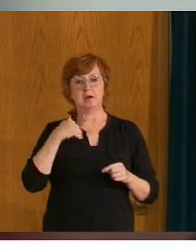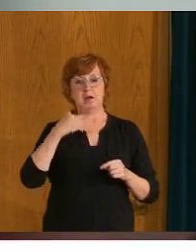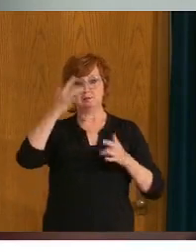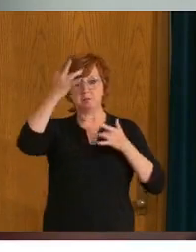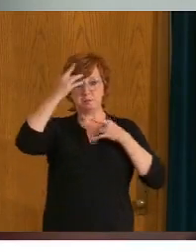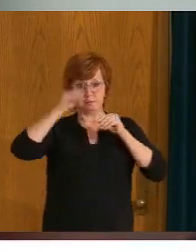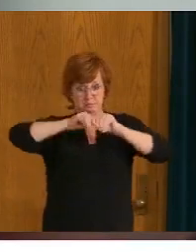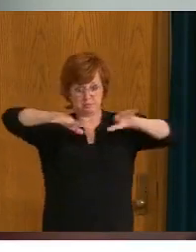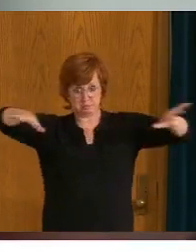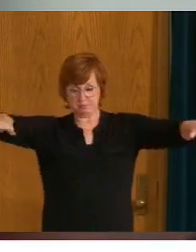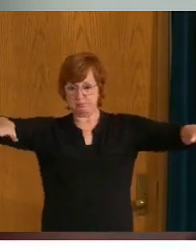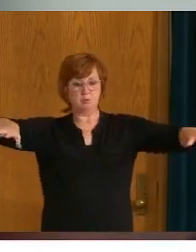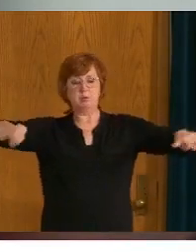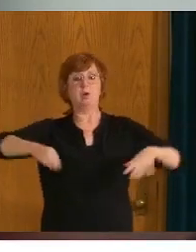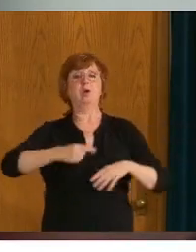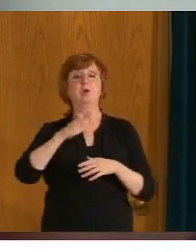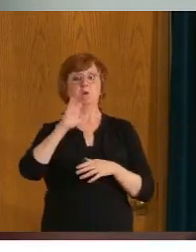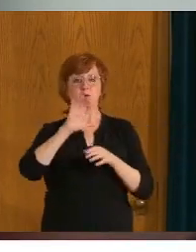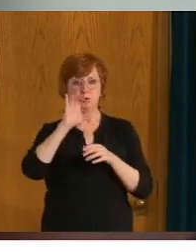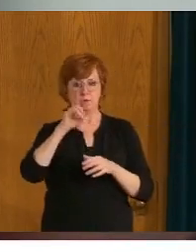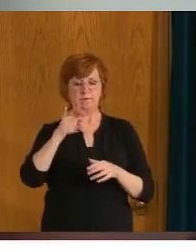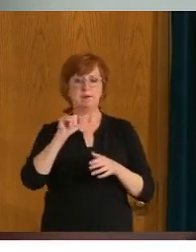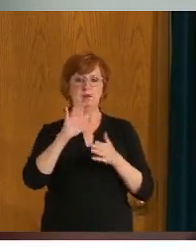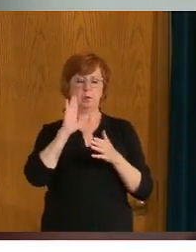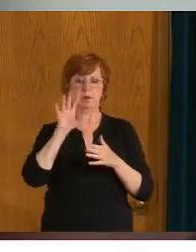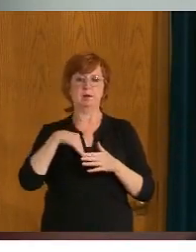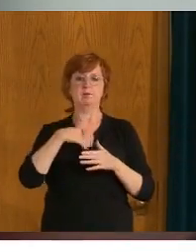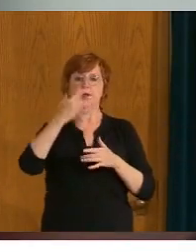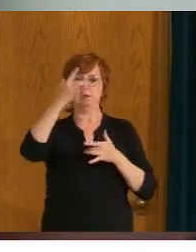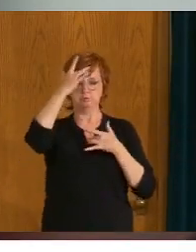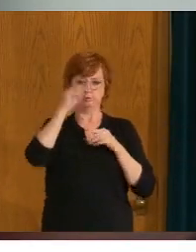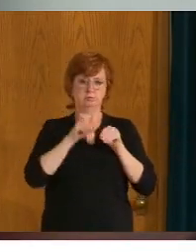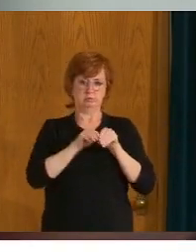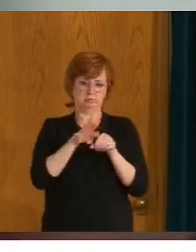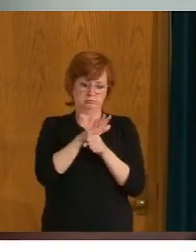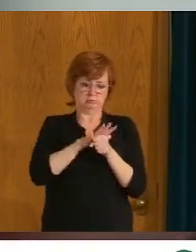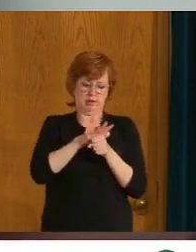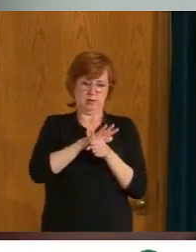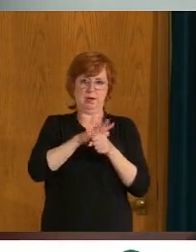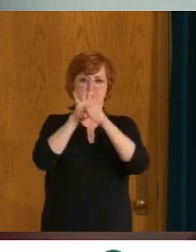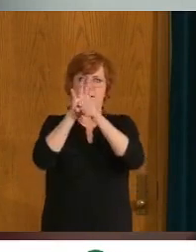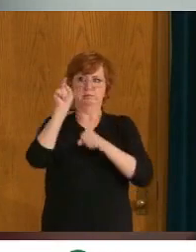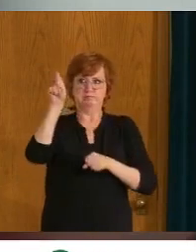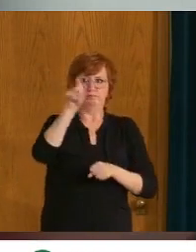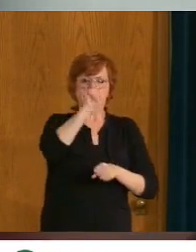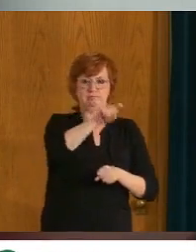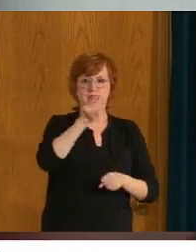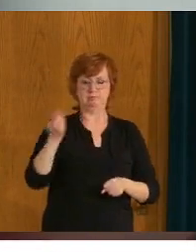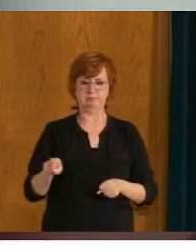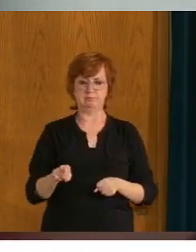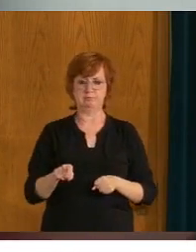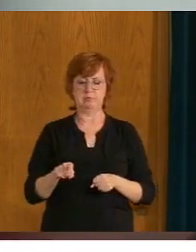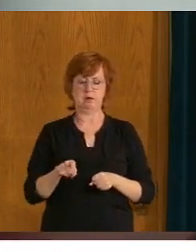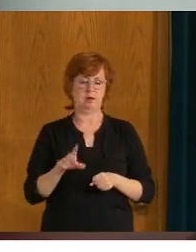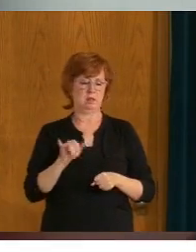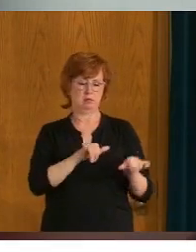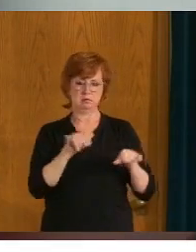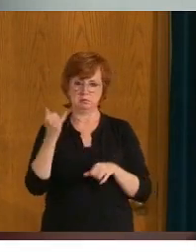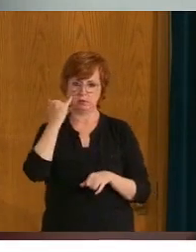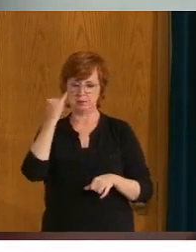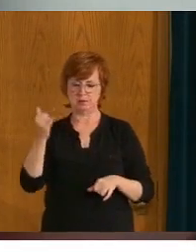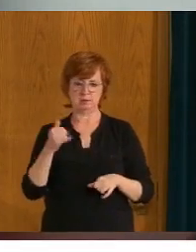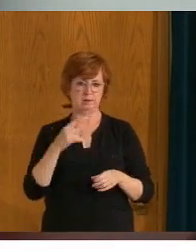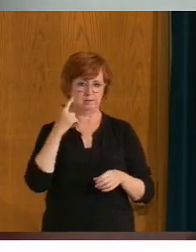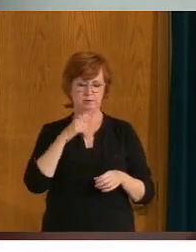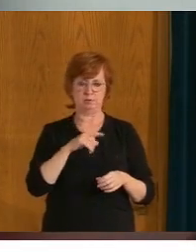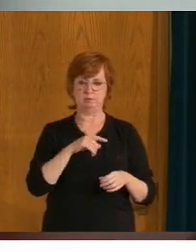uh, just like we have with influenza and other respiratory illnesses. Um, outbreak management will be the same for COVID. It might,